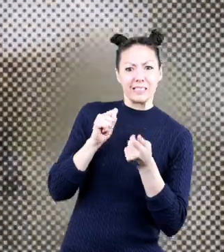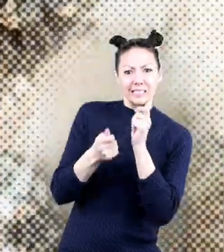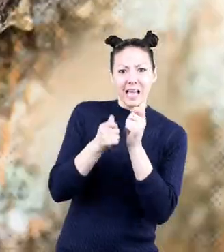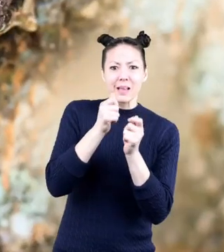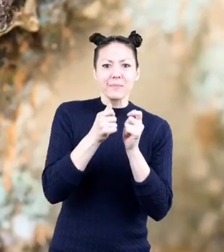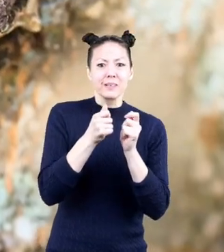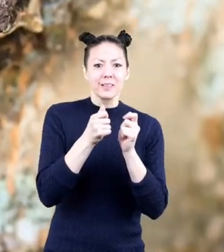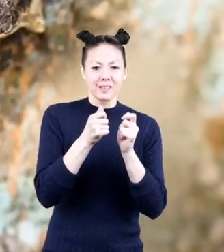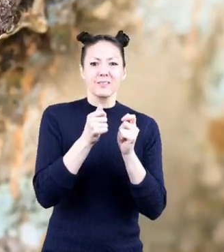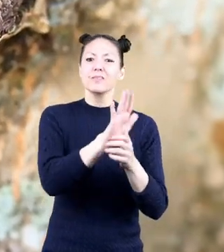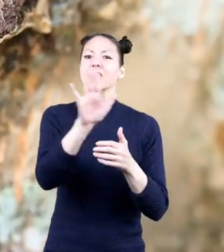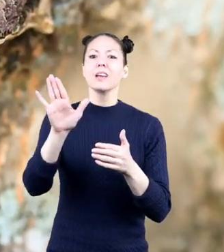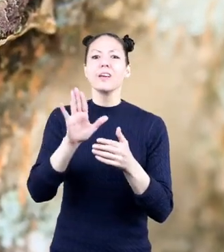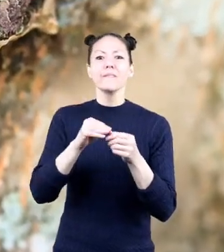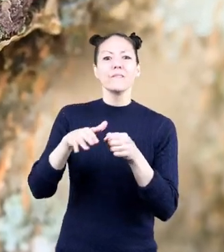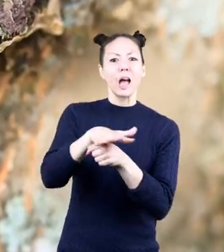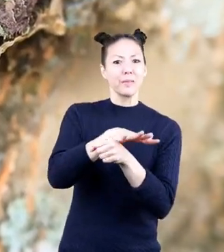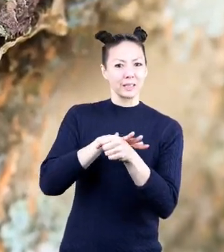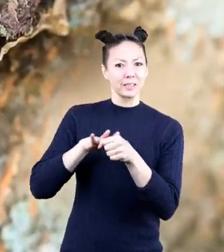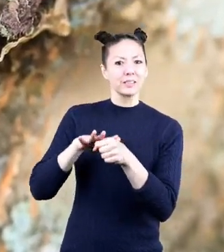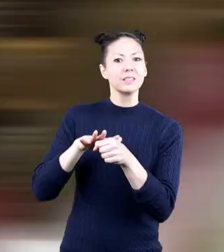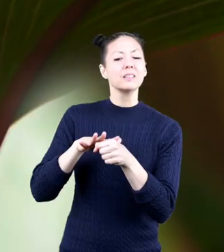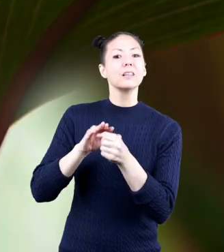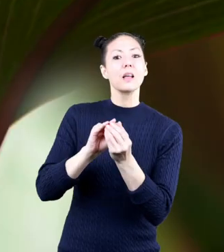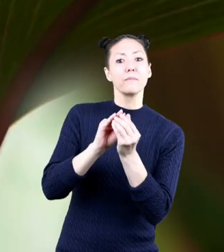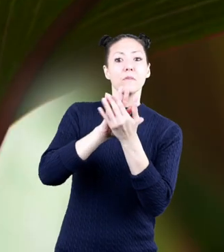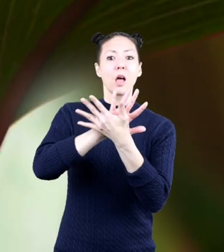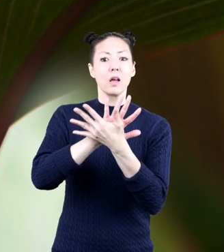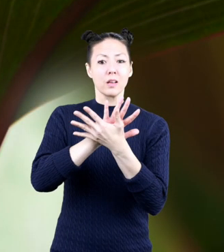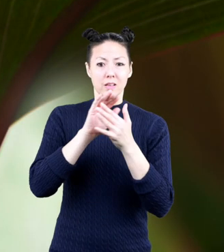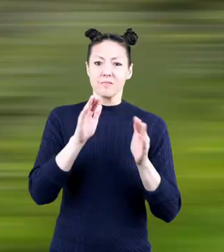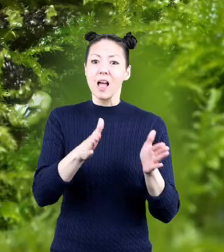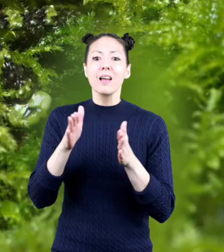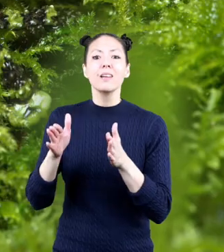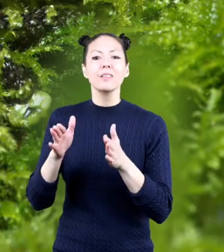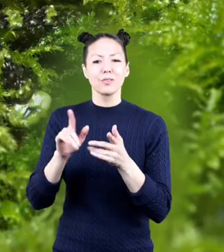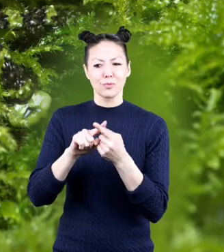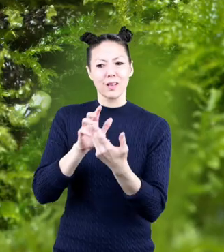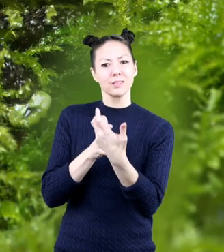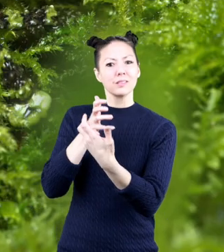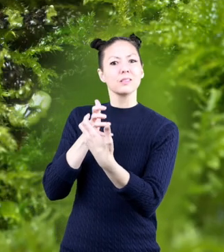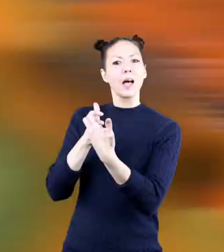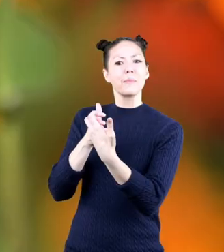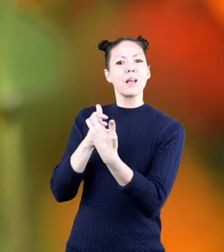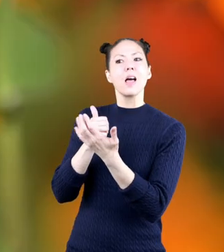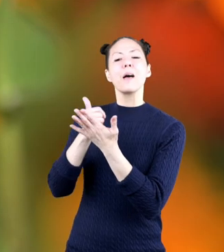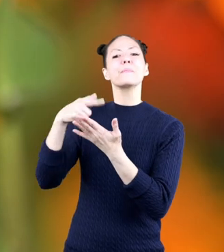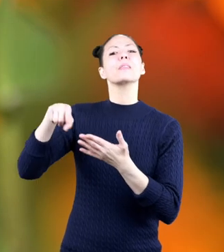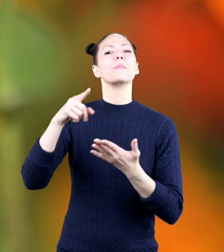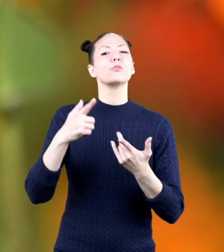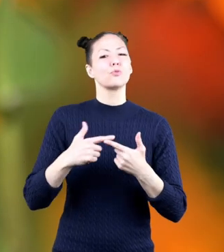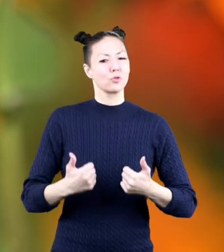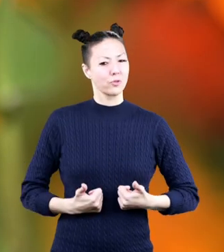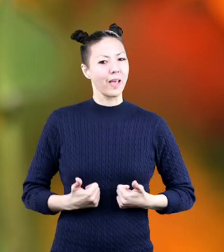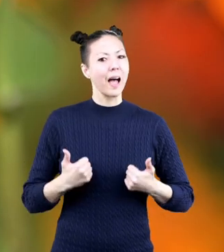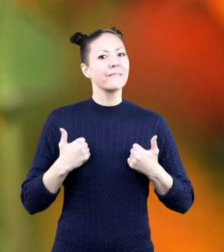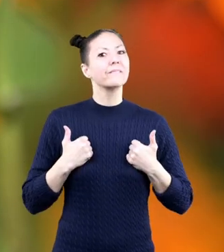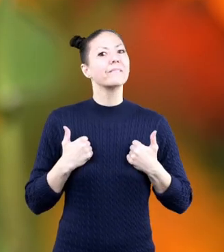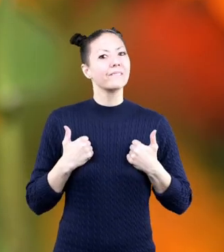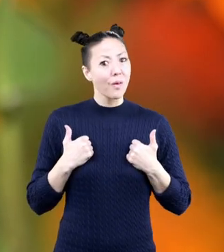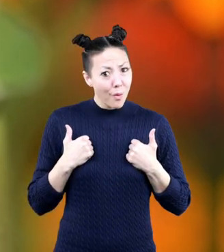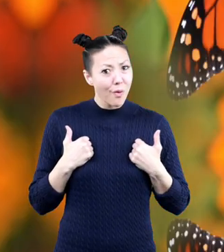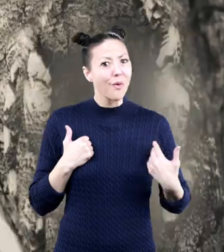must adapt to its environment. Camouflage can be a way for animals to adapt and help them survive.